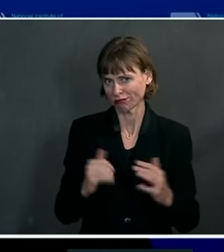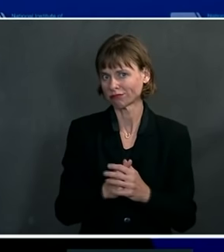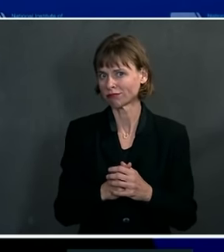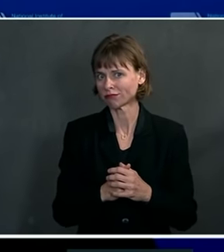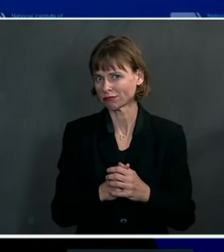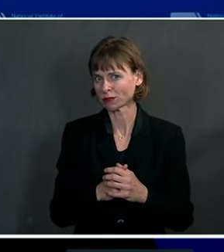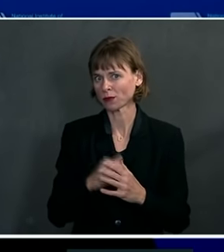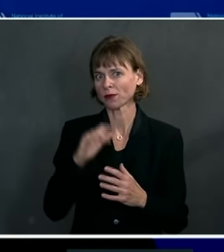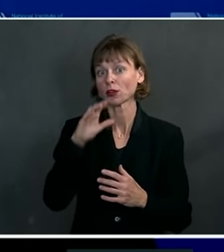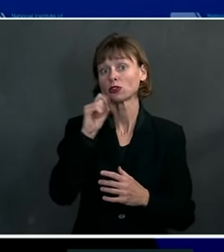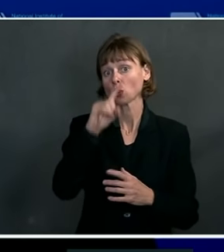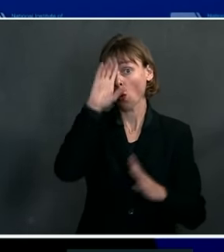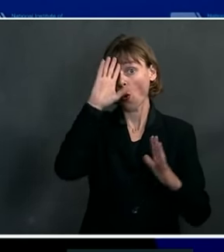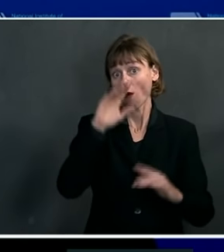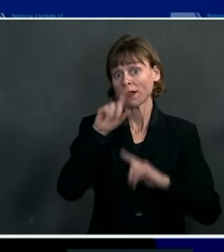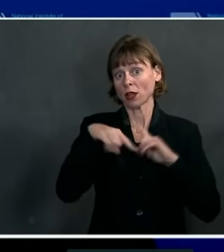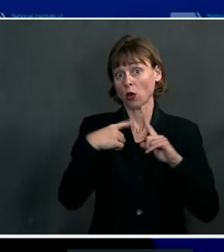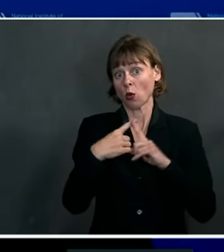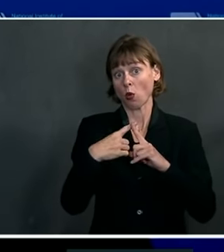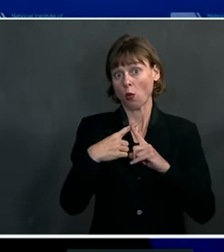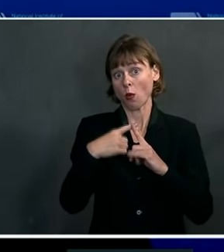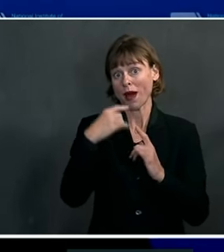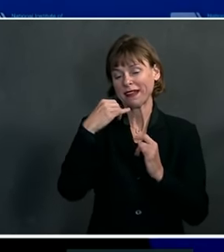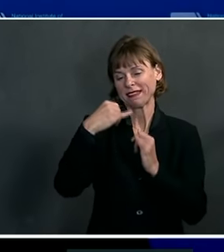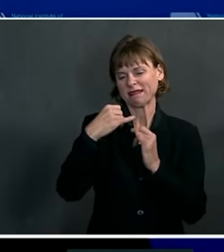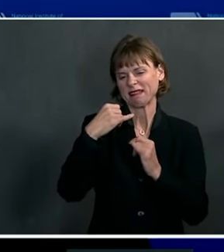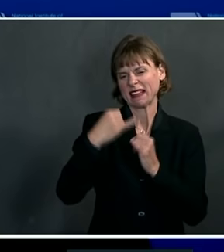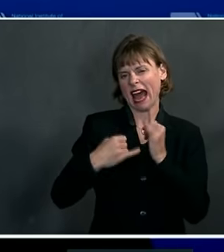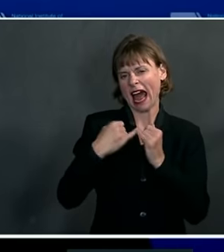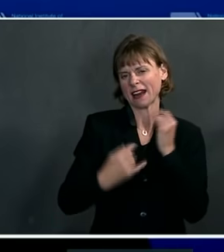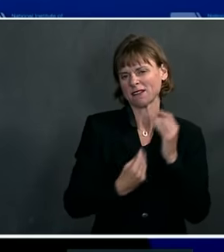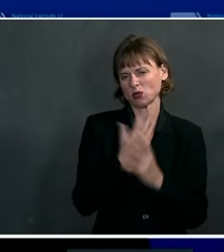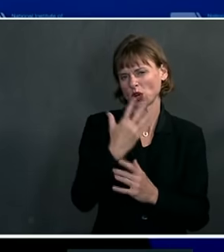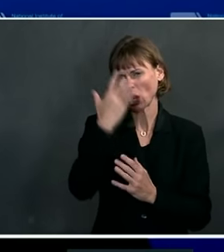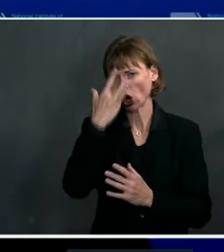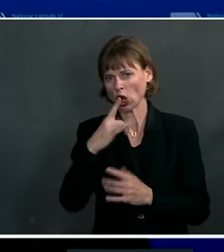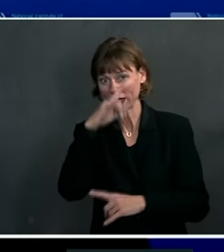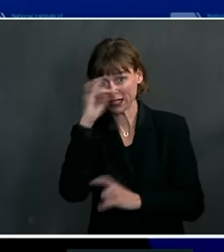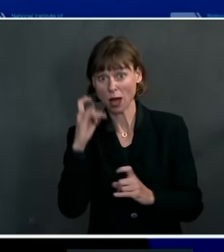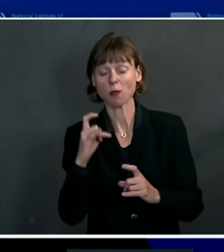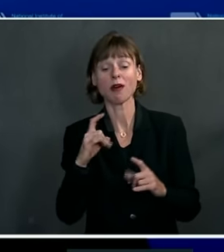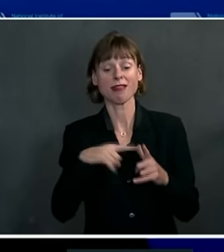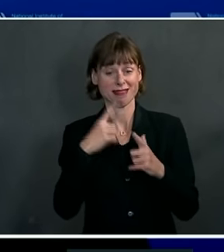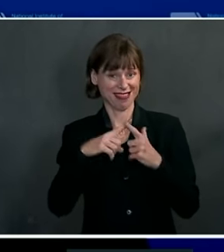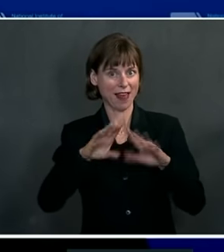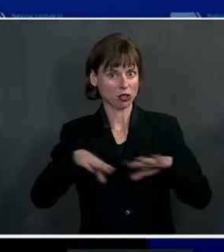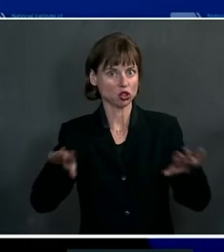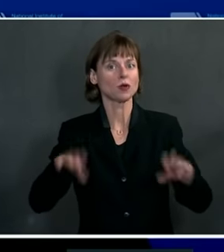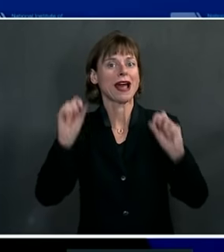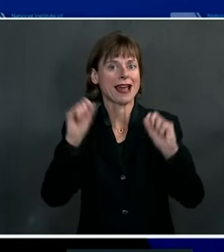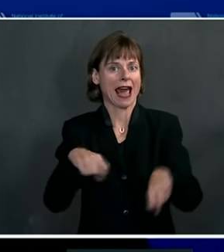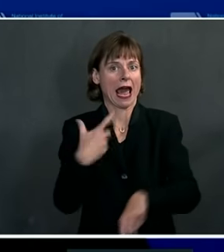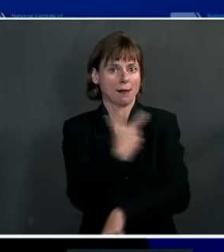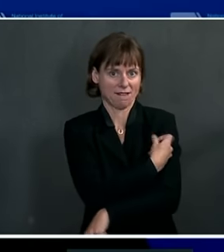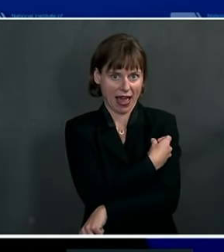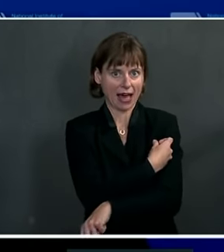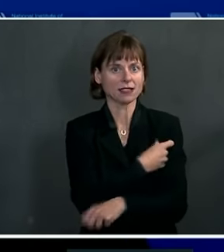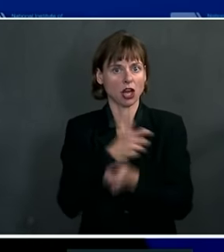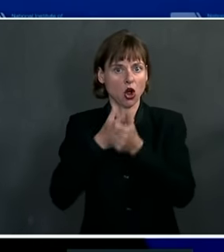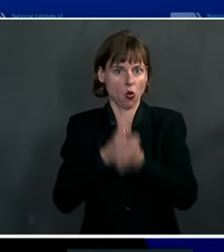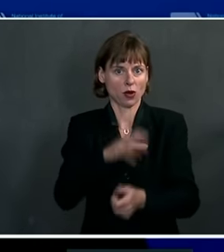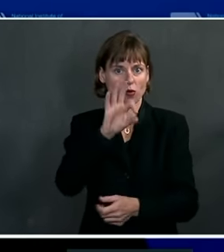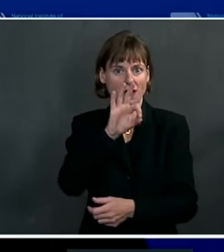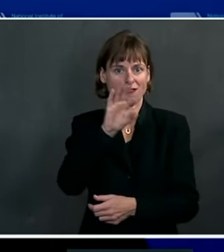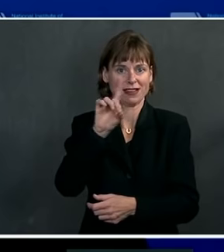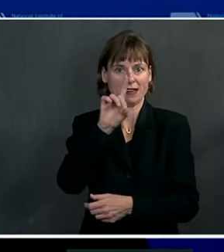by the time we get to the late spring and early summer, we will have children being able to be vaccinated according to the FDA's